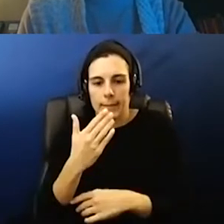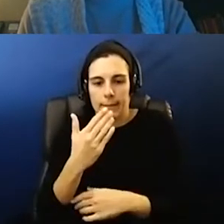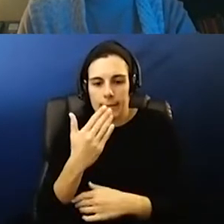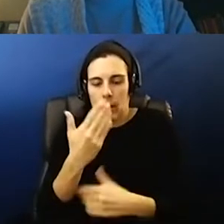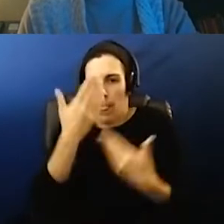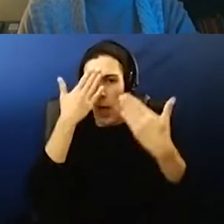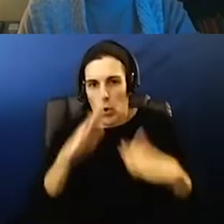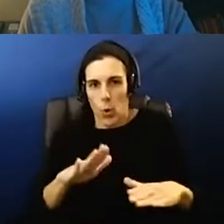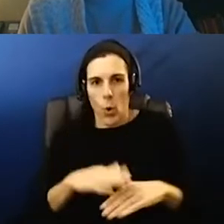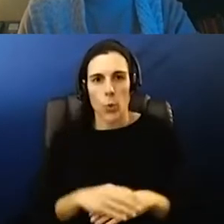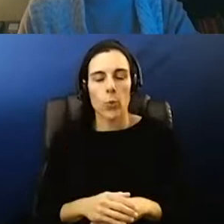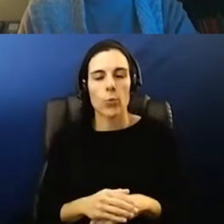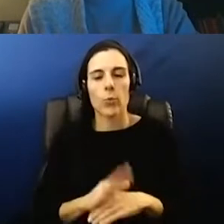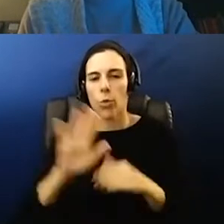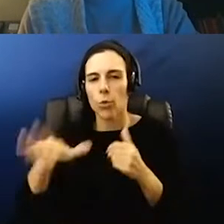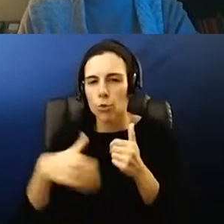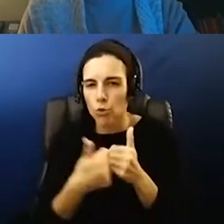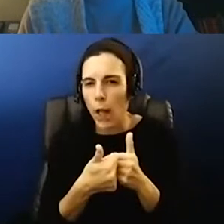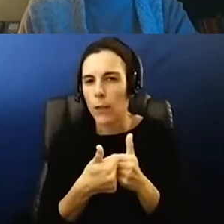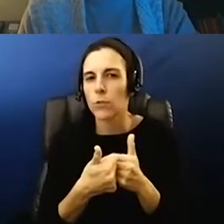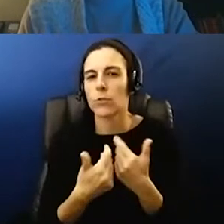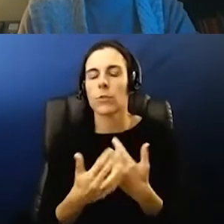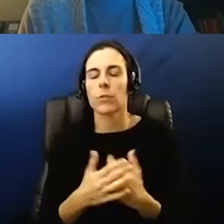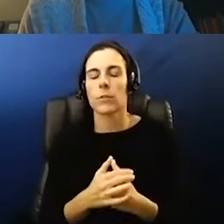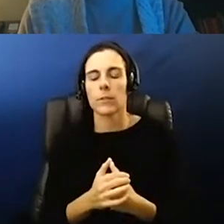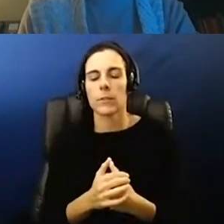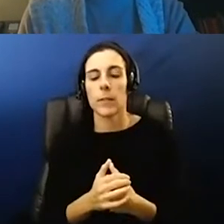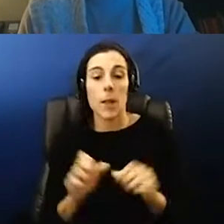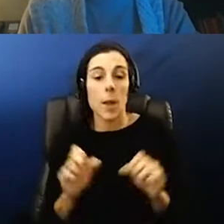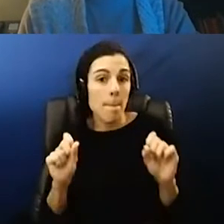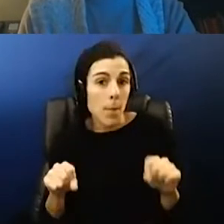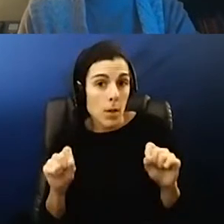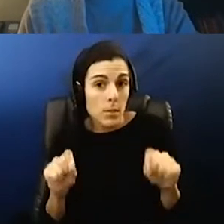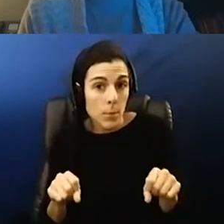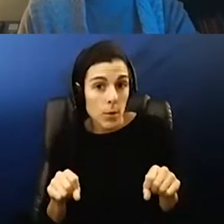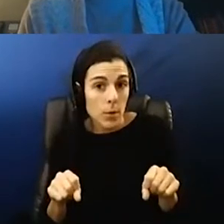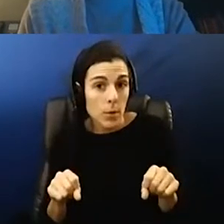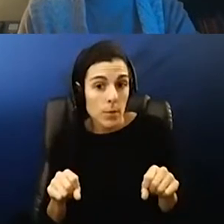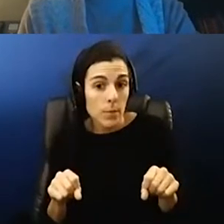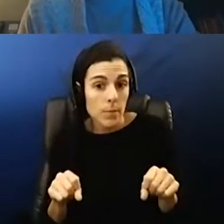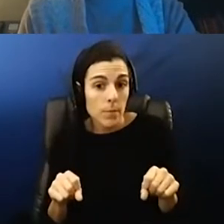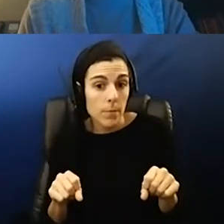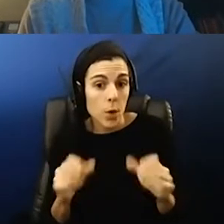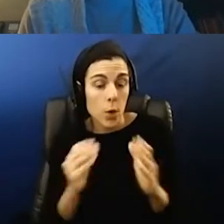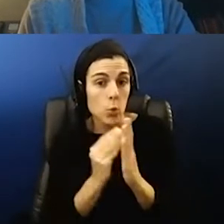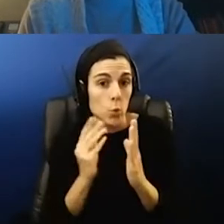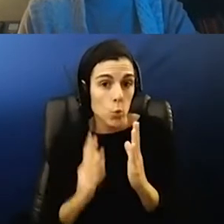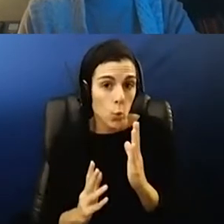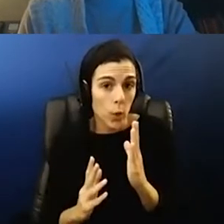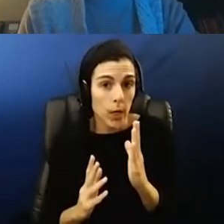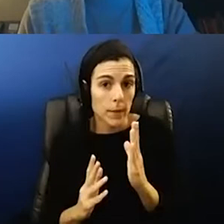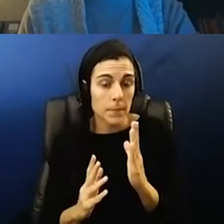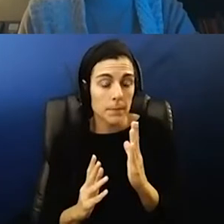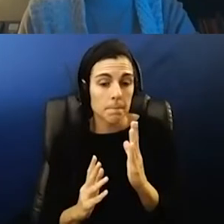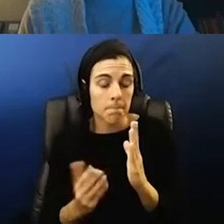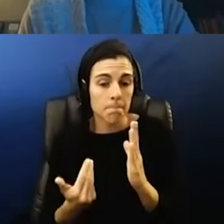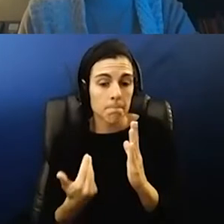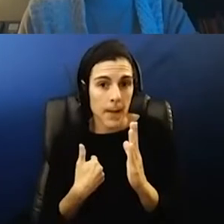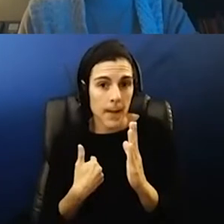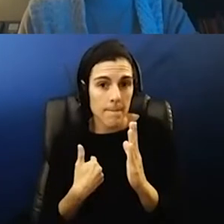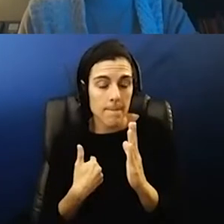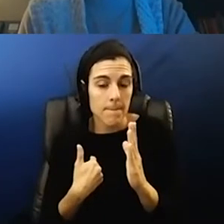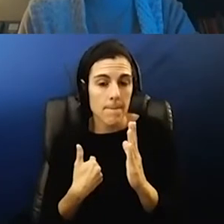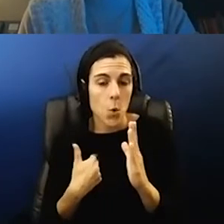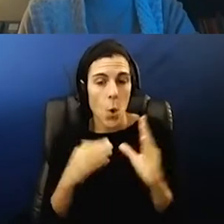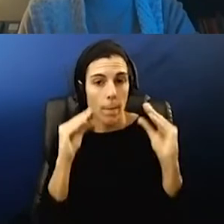of what we're challenged with so you know is it possible that a student will um have be